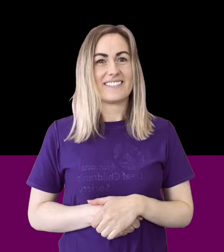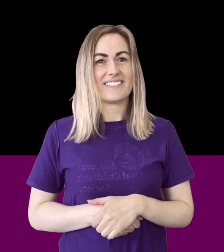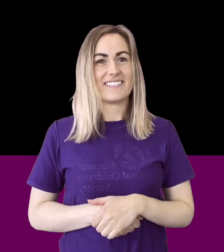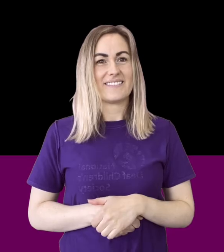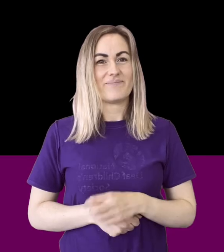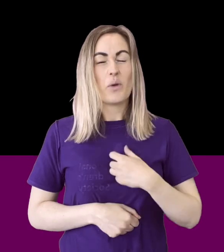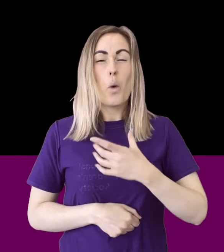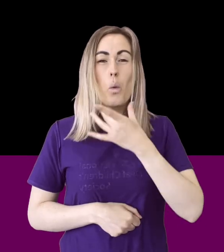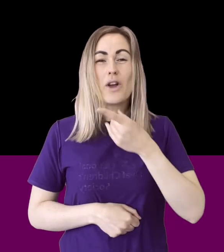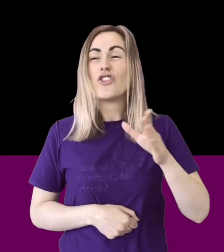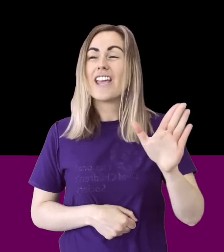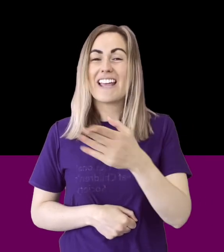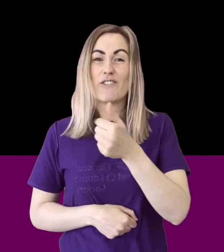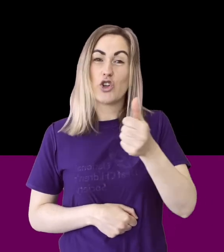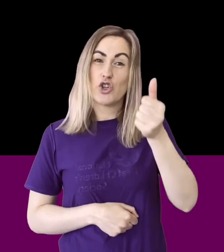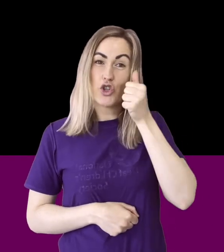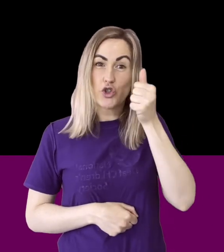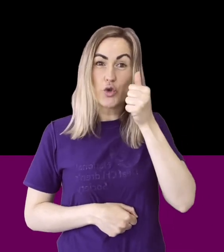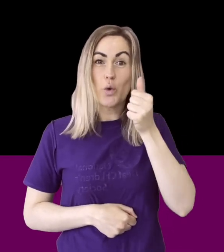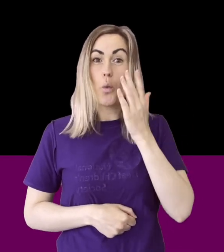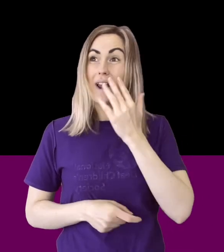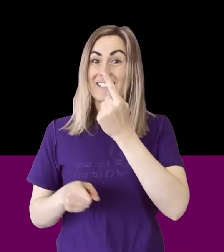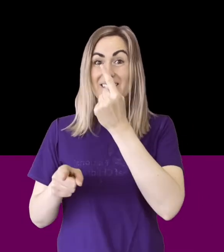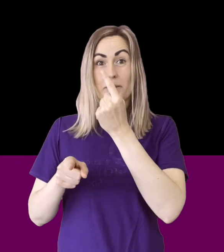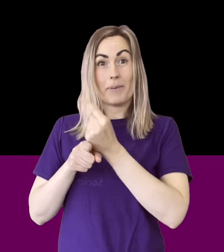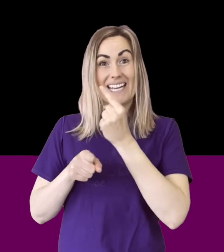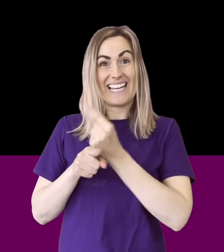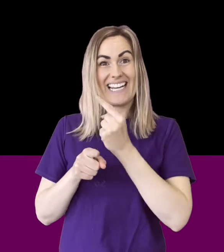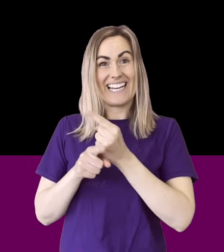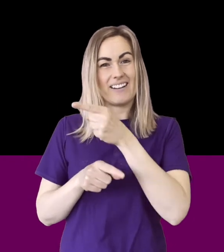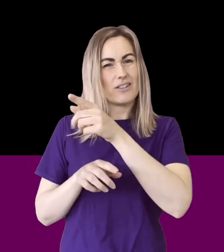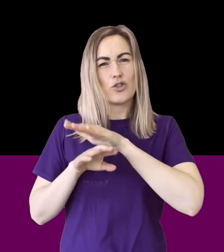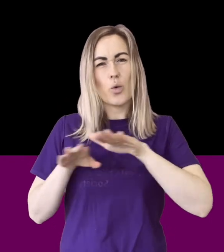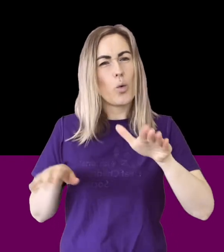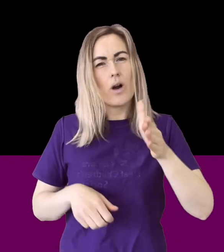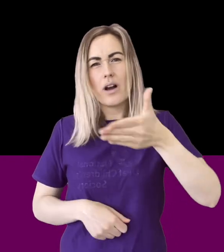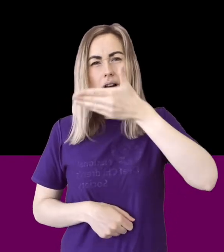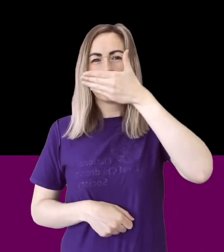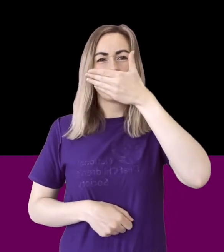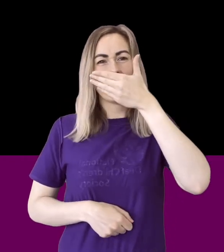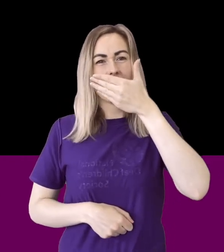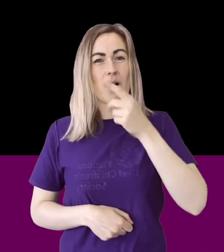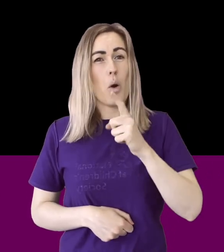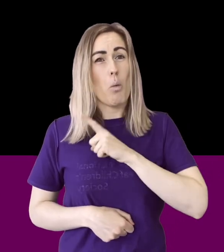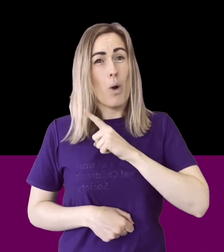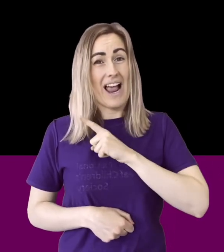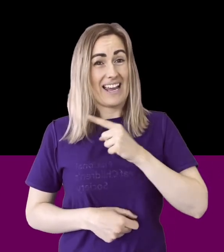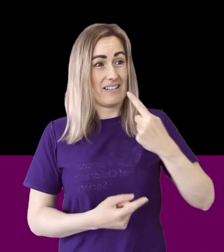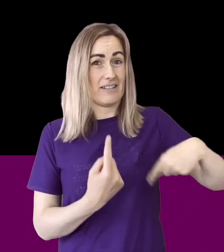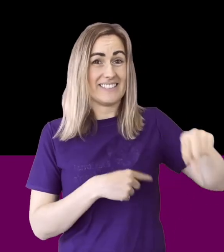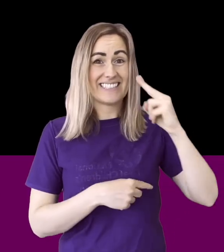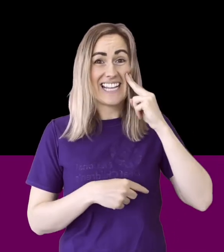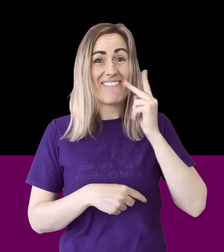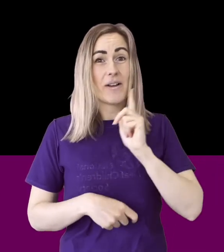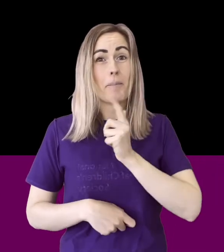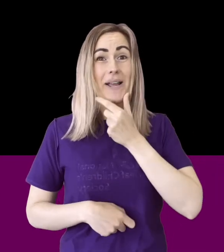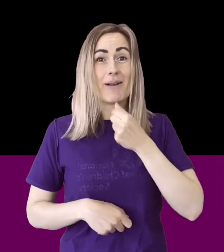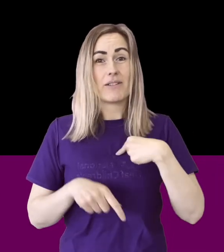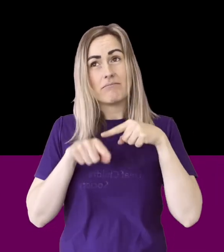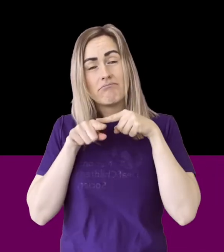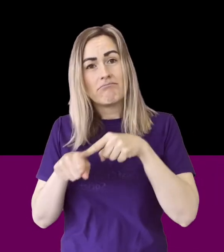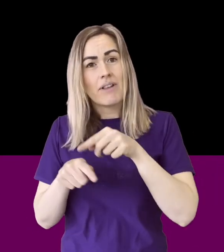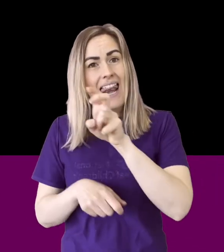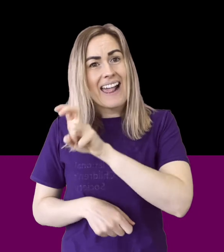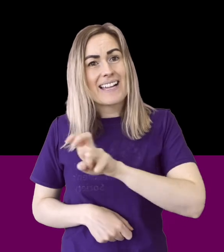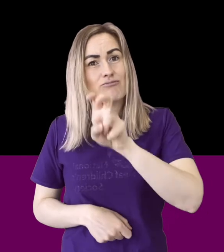I wish everybody knew when speaking not to cover their mouth with their hands because deaf people rely a lot